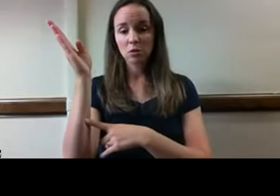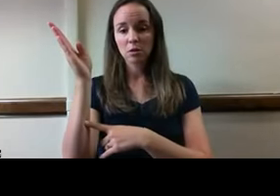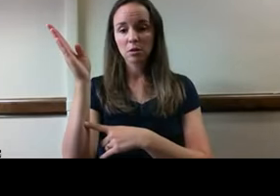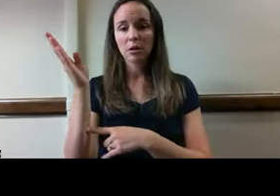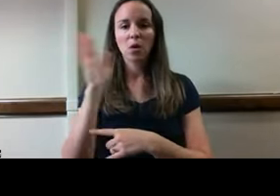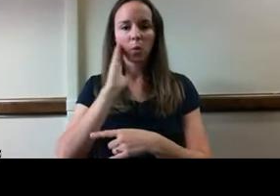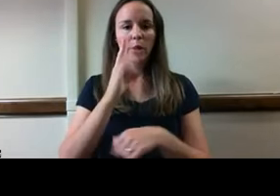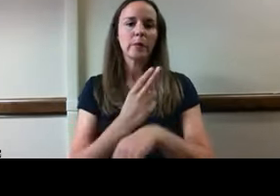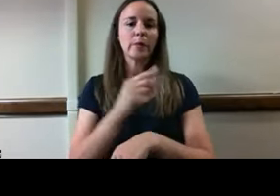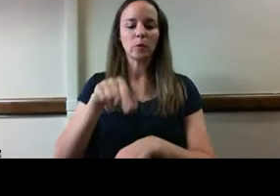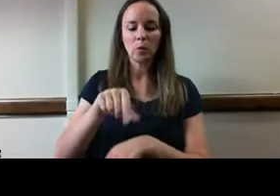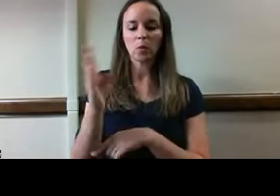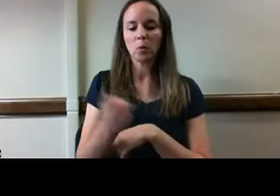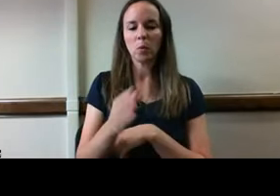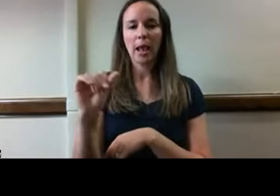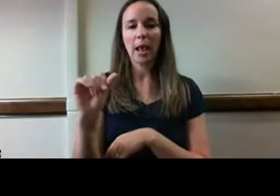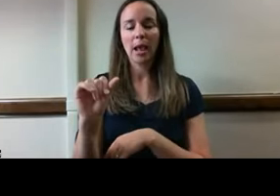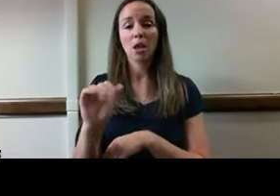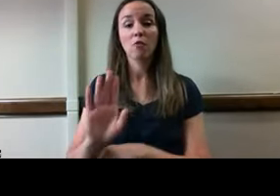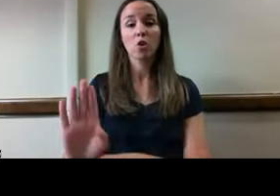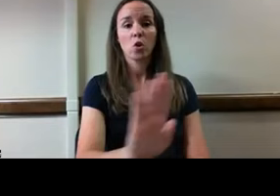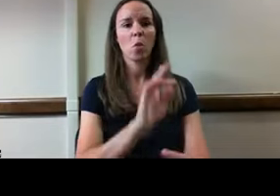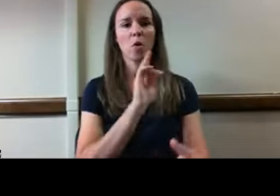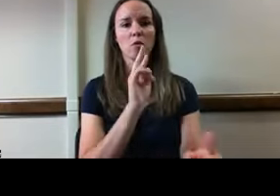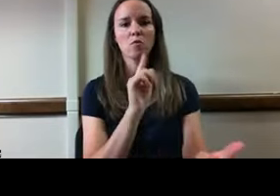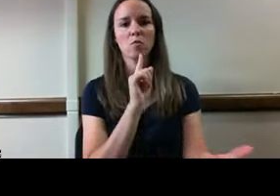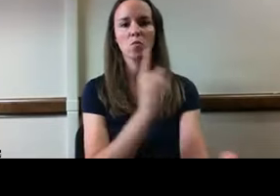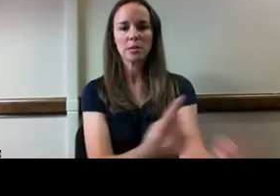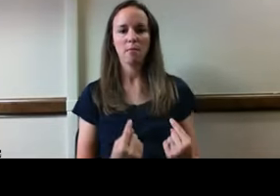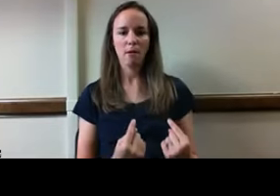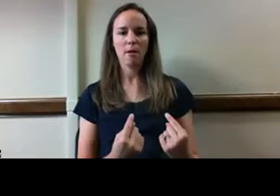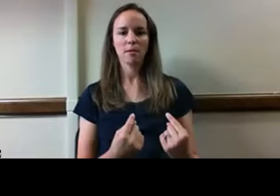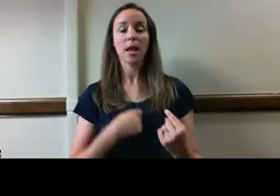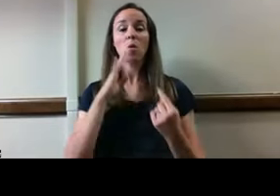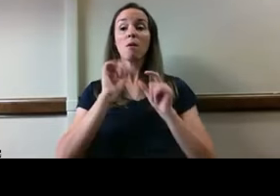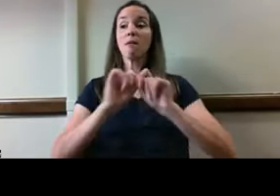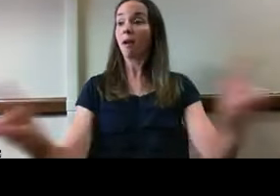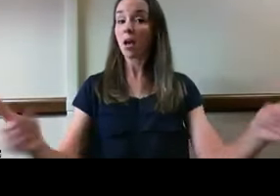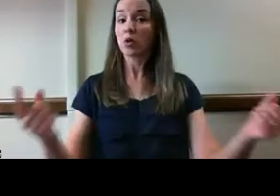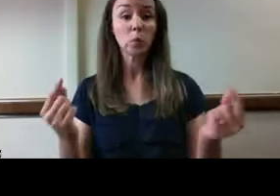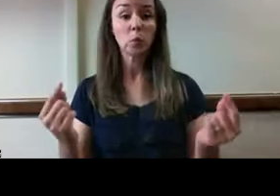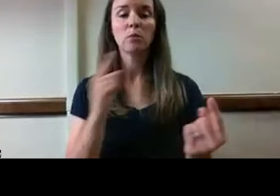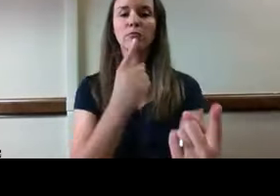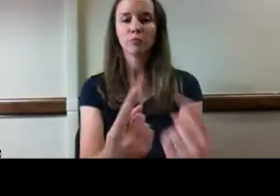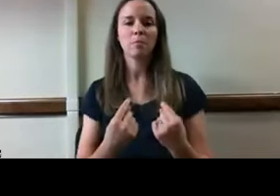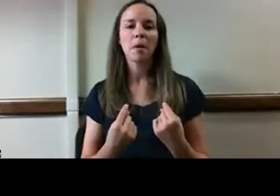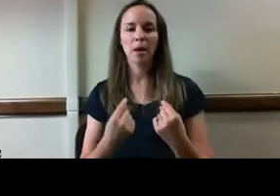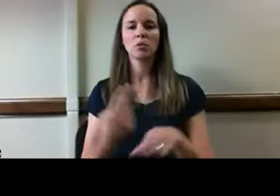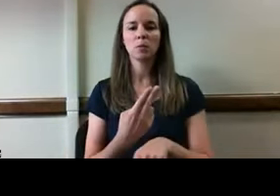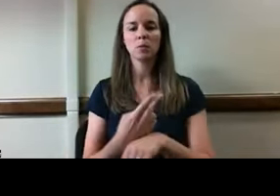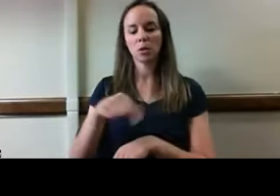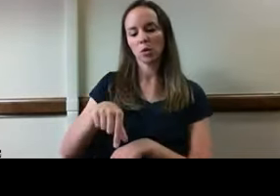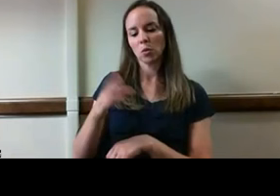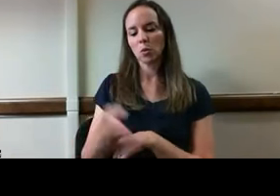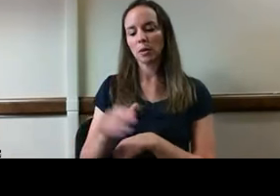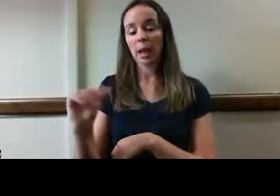use the Q and A box to post your own answers to questions that I'll be posing. Okay, so you've got your cup of coffee,